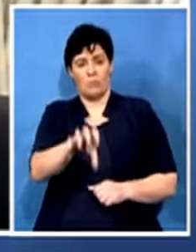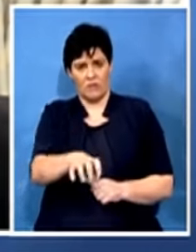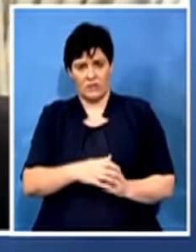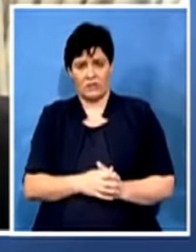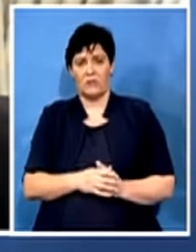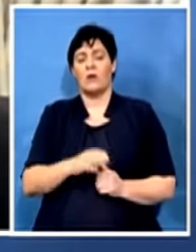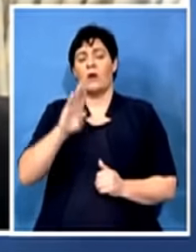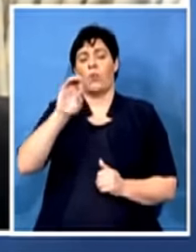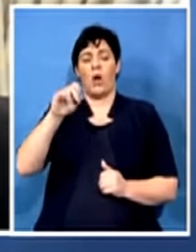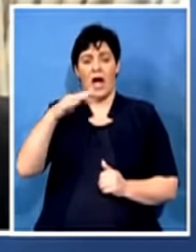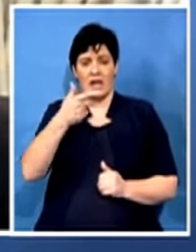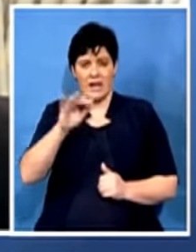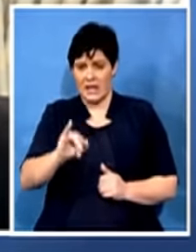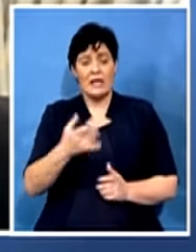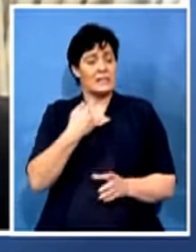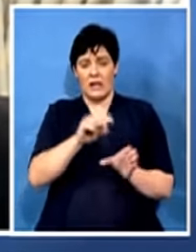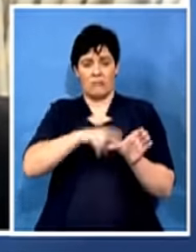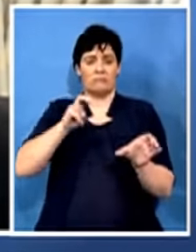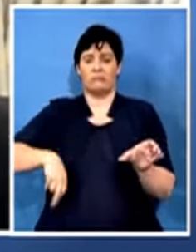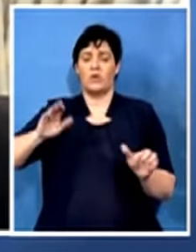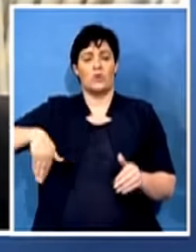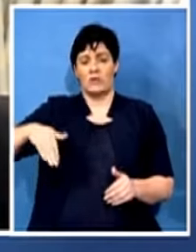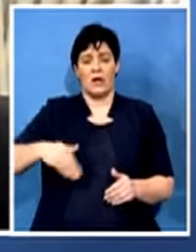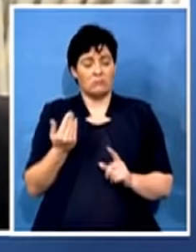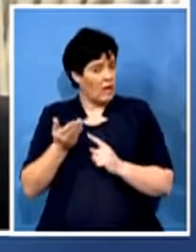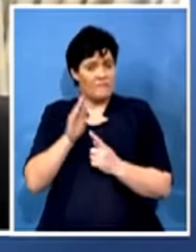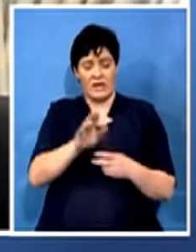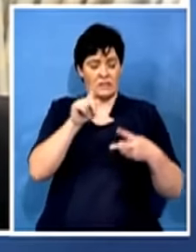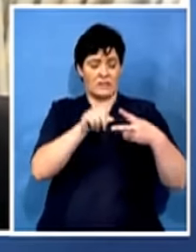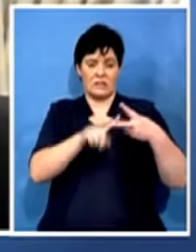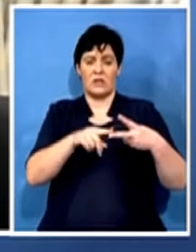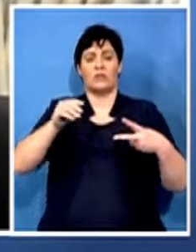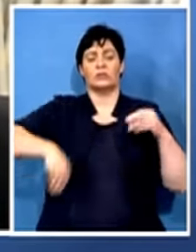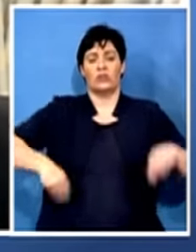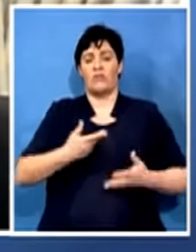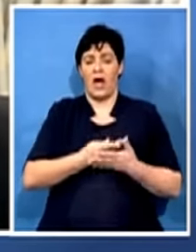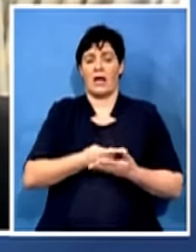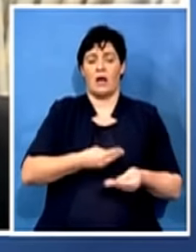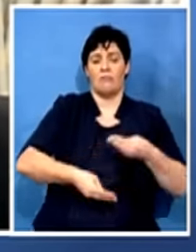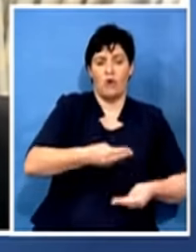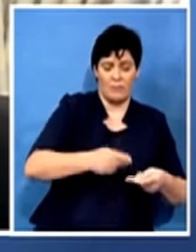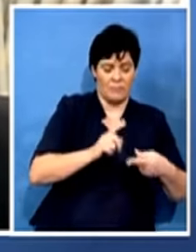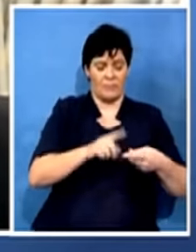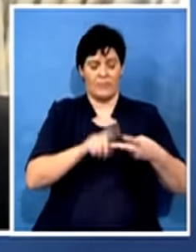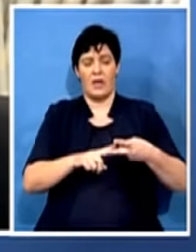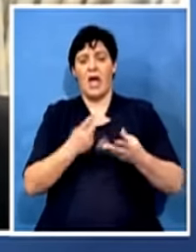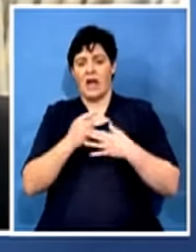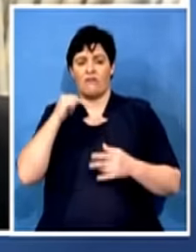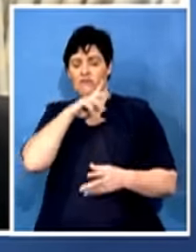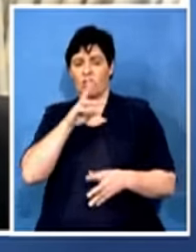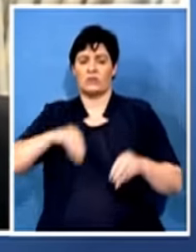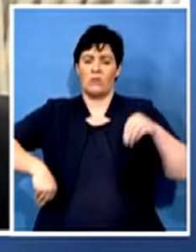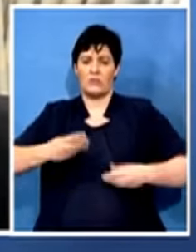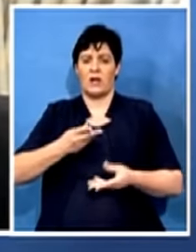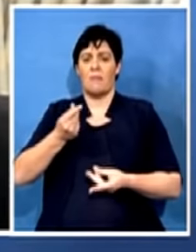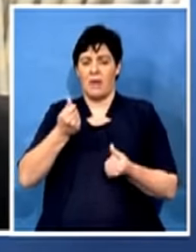aside, despite facing two charges of one of bribery and the other of fraud, corruption and money laundering, alongside his younger brother and others